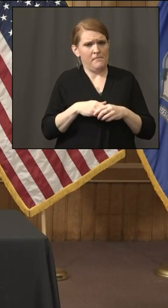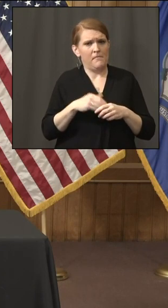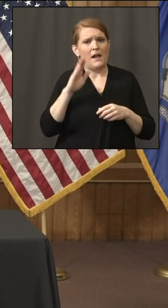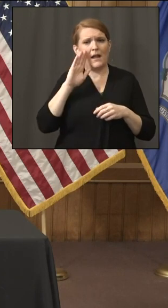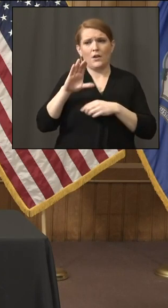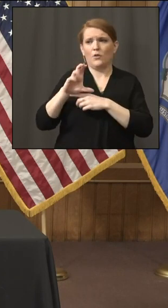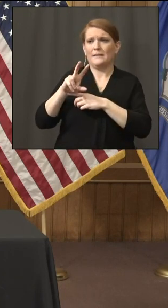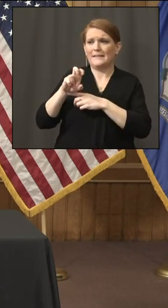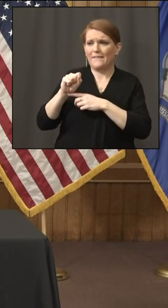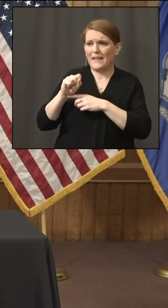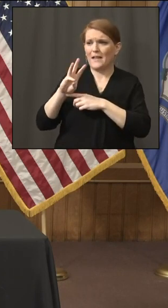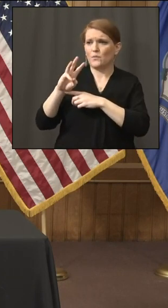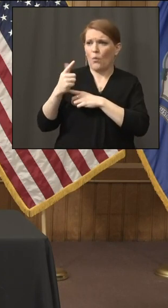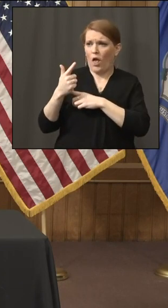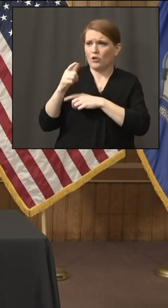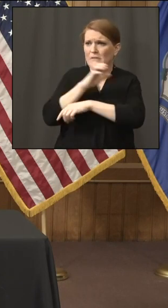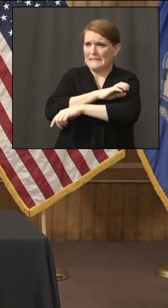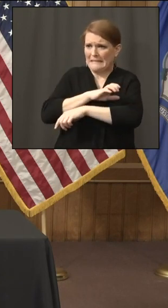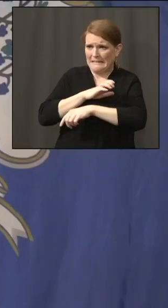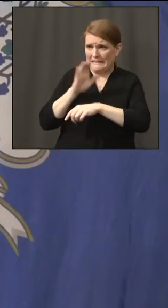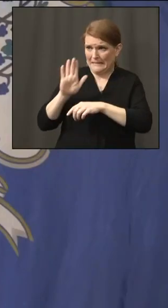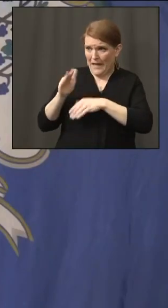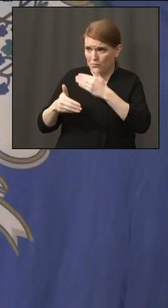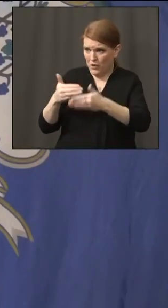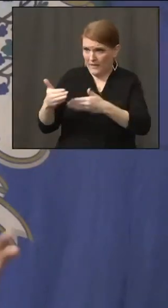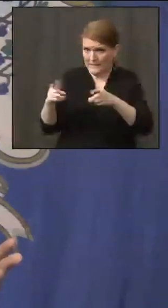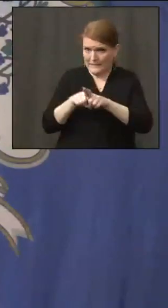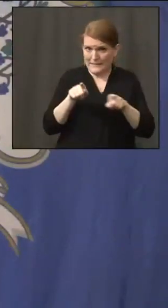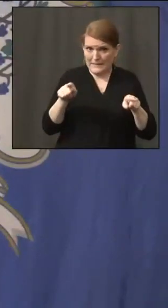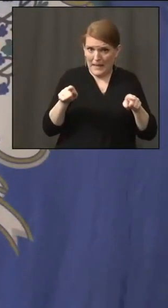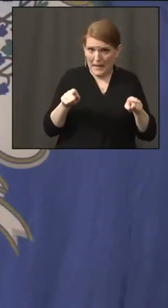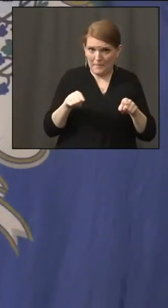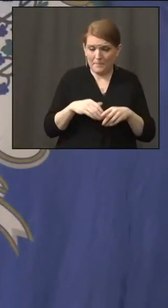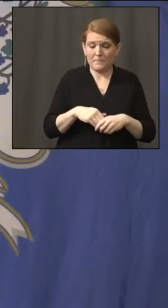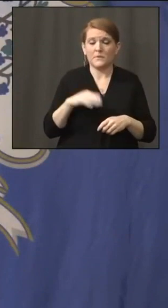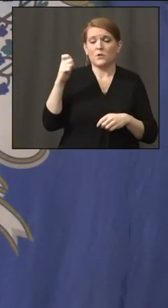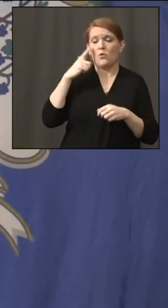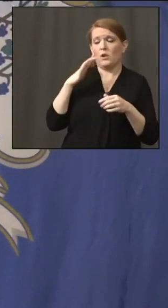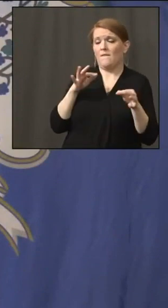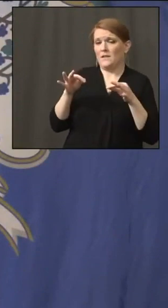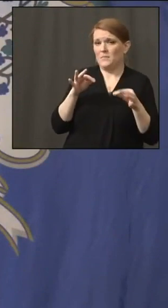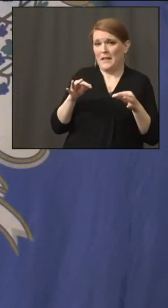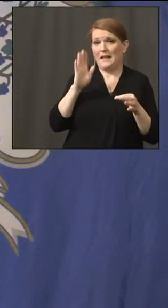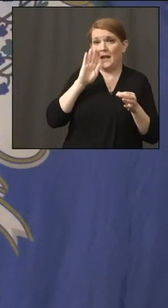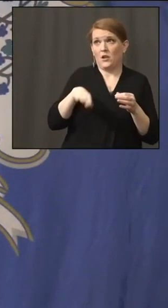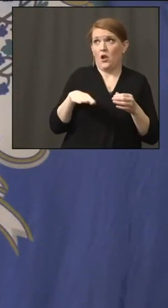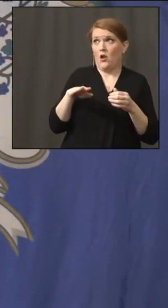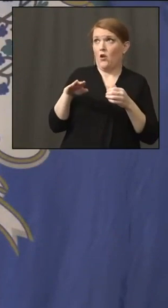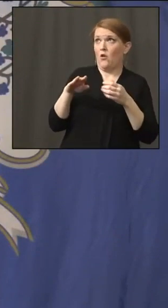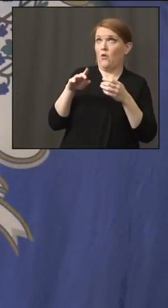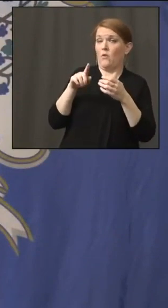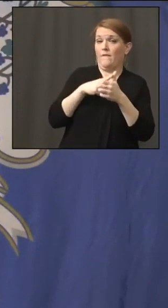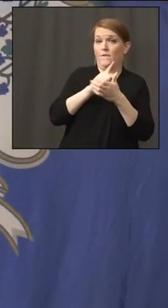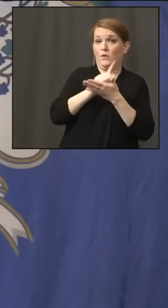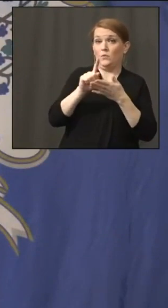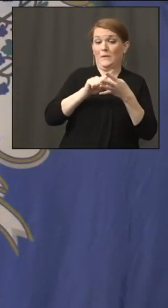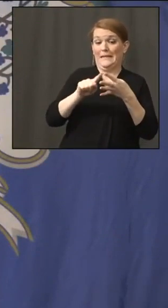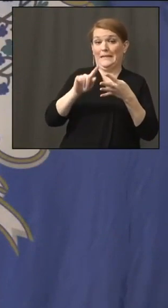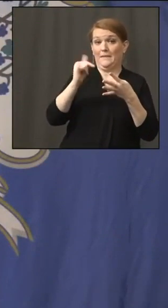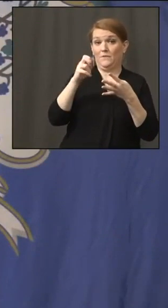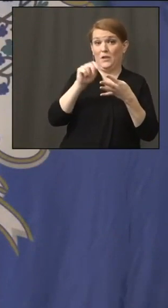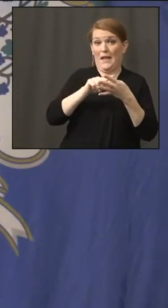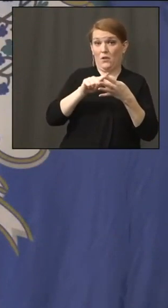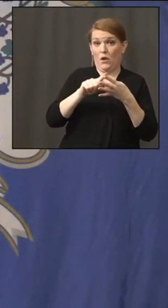clinics? Well, I'll start. I mean, we're going to have all the nursing homes done by that first week in January. And I think